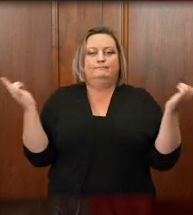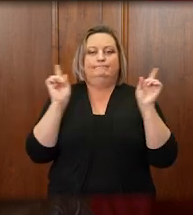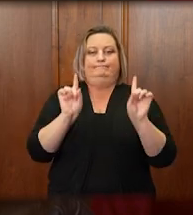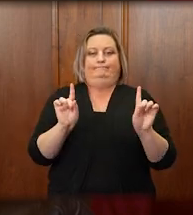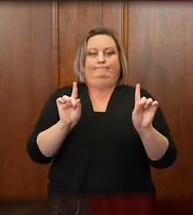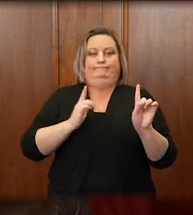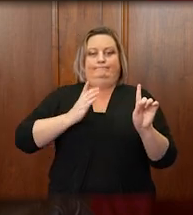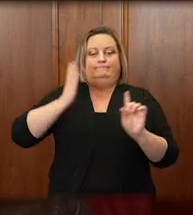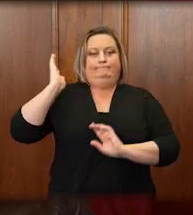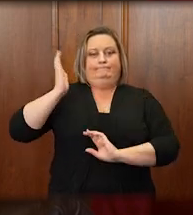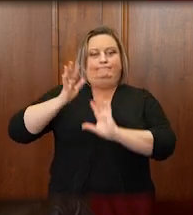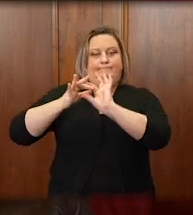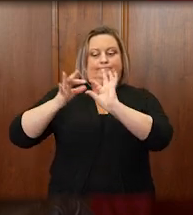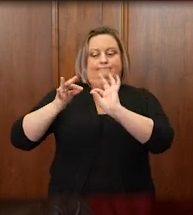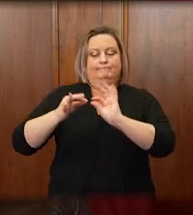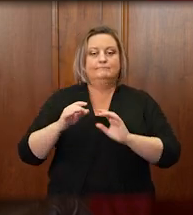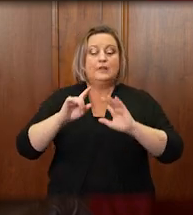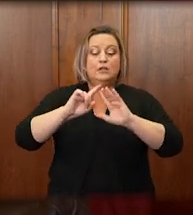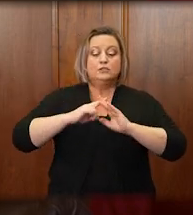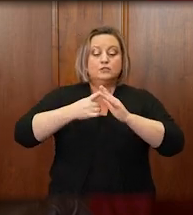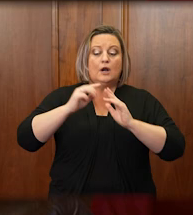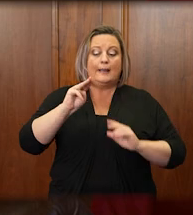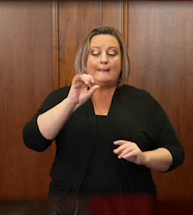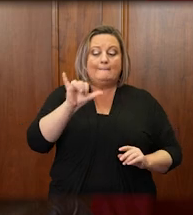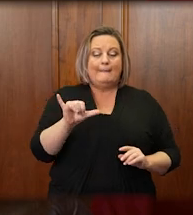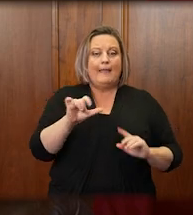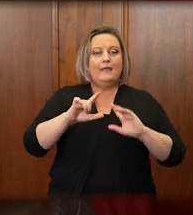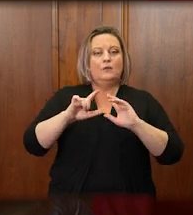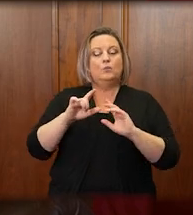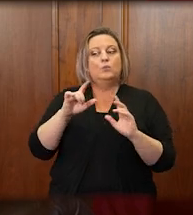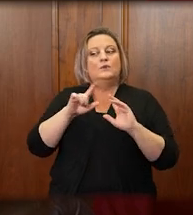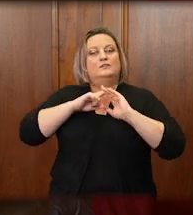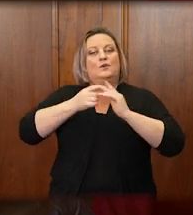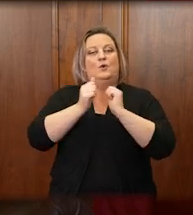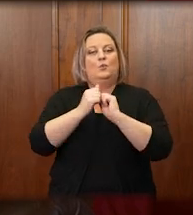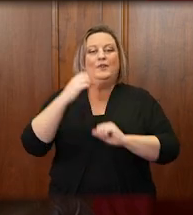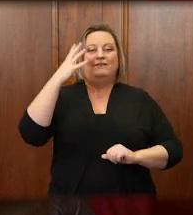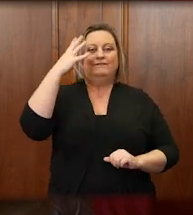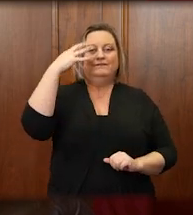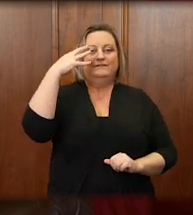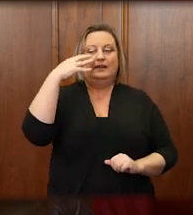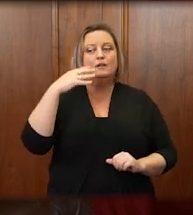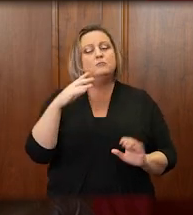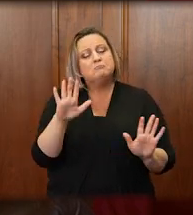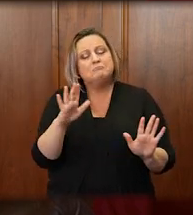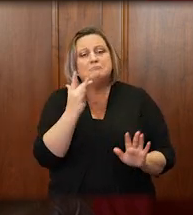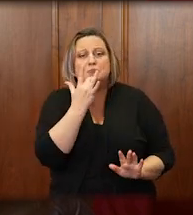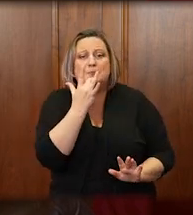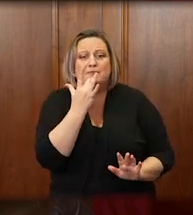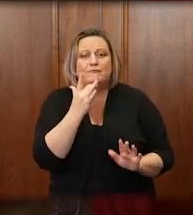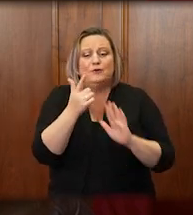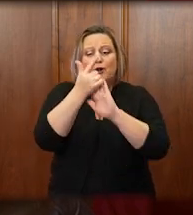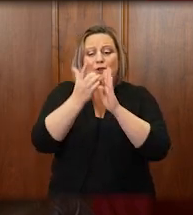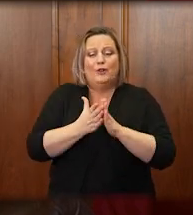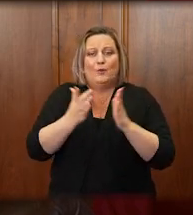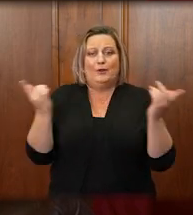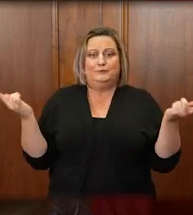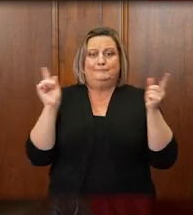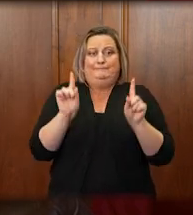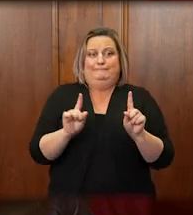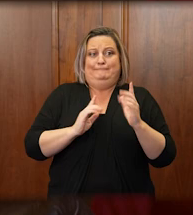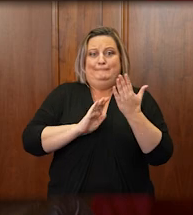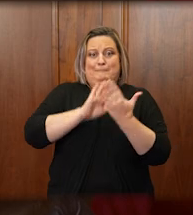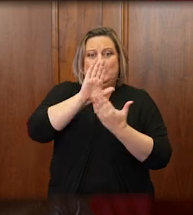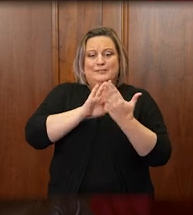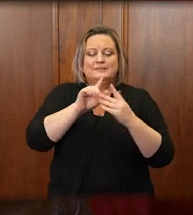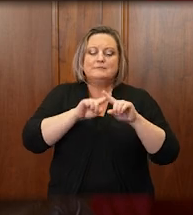But beginning in May, we began to hold video arguments. We prefer in-person arguments, but we were able to have